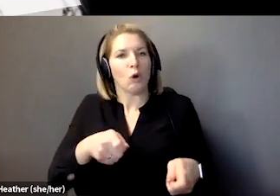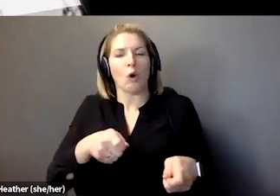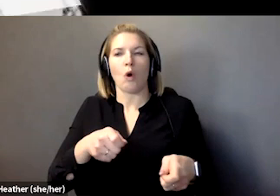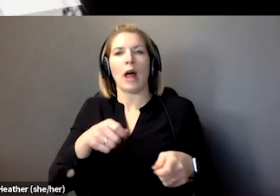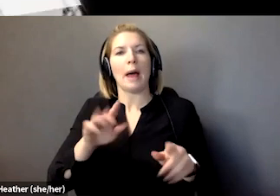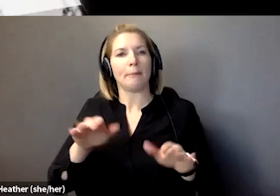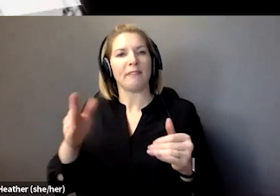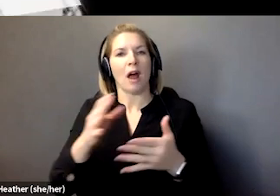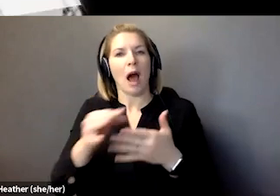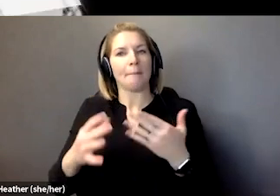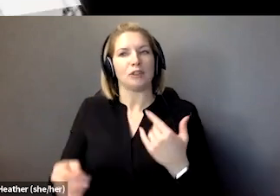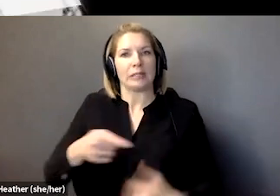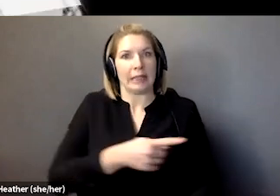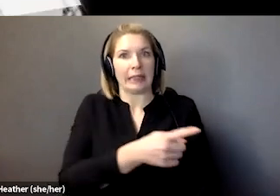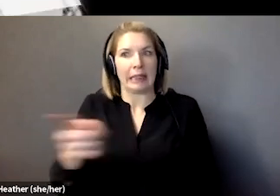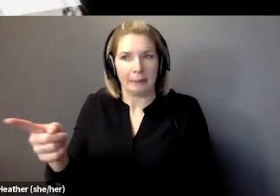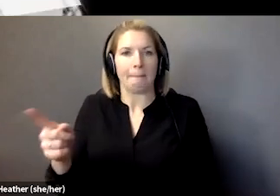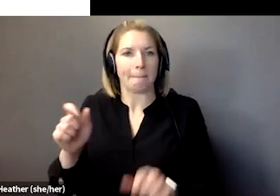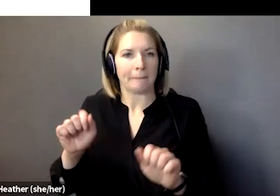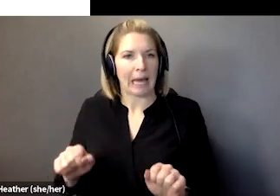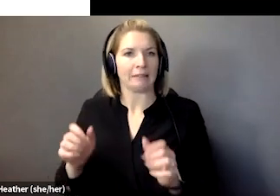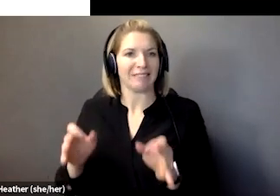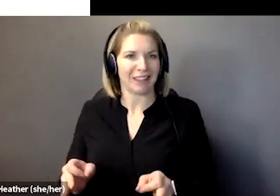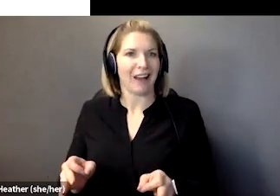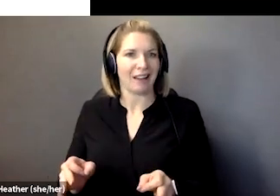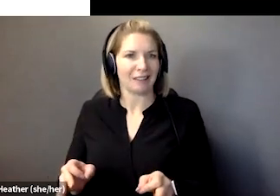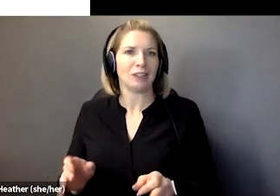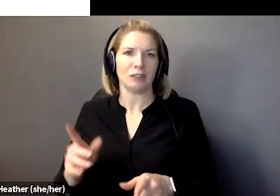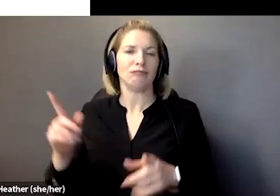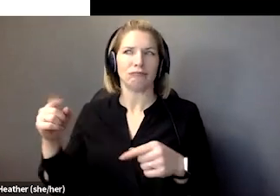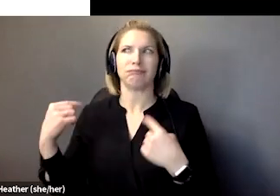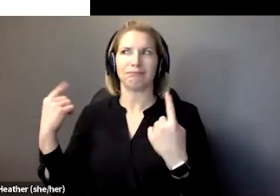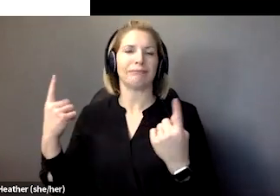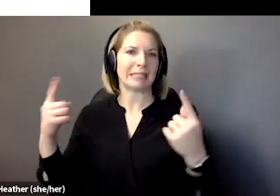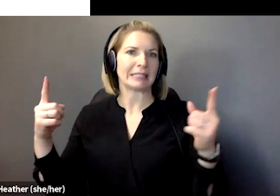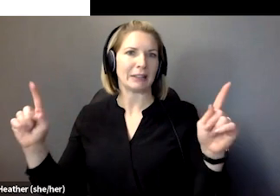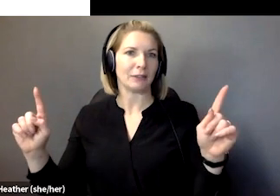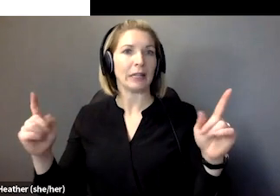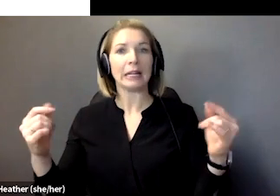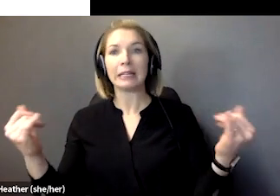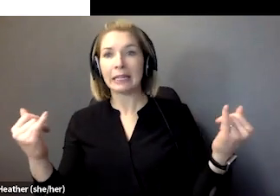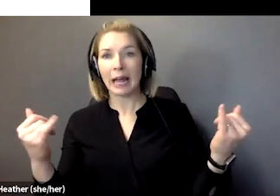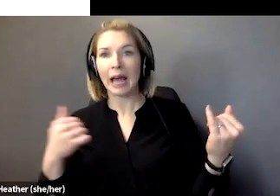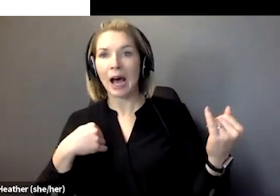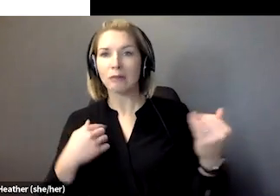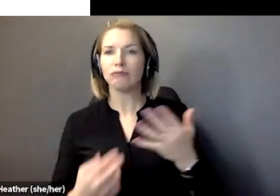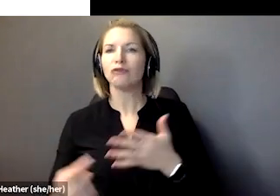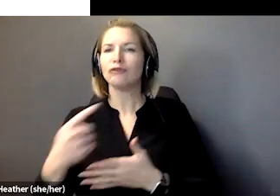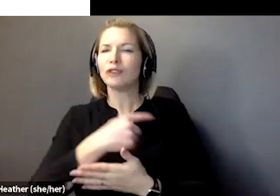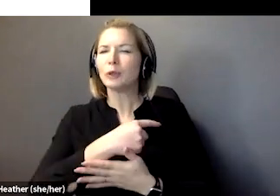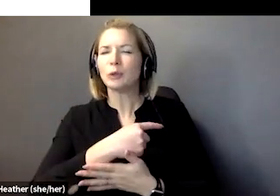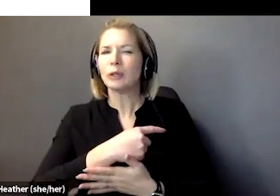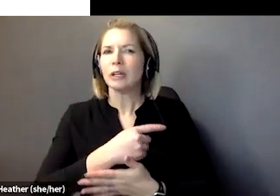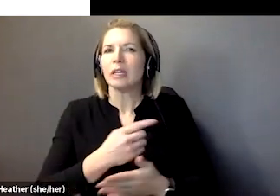I could just get the next slide, please. So what I'm planning to do today is to give you an overview of the